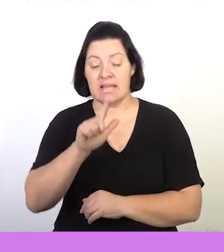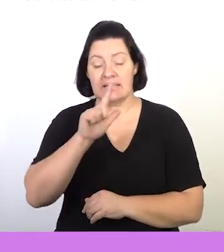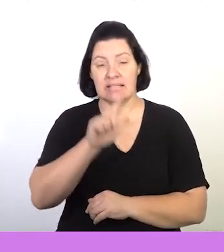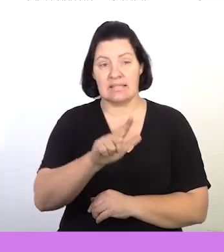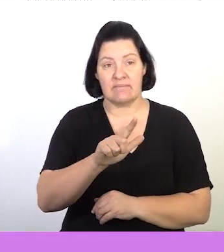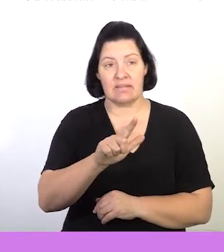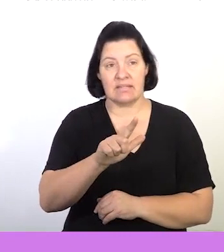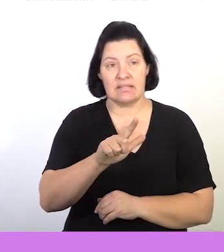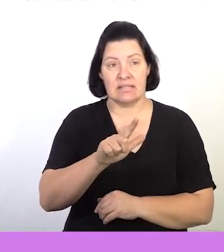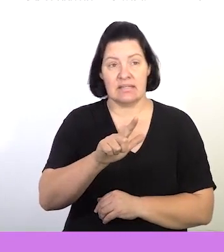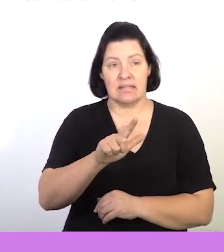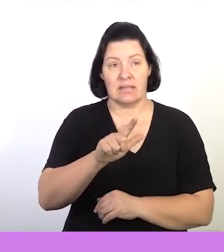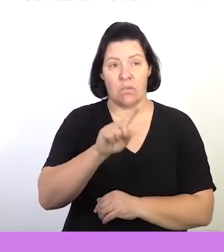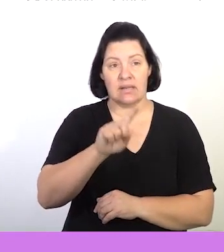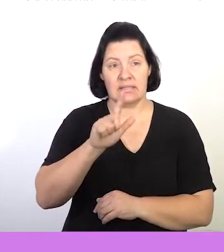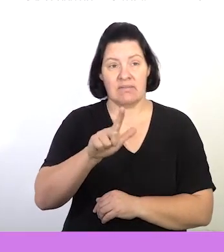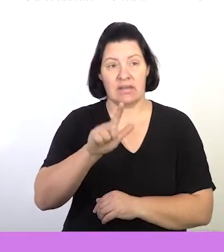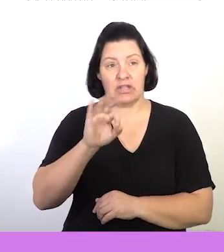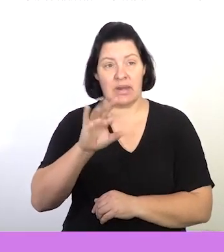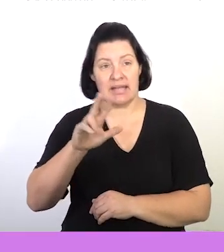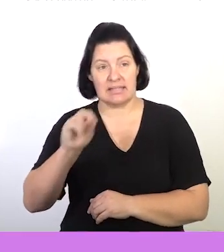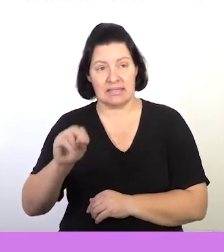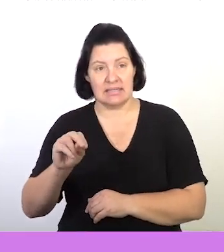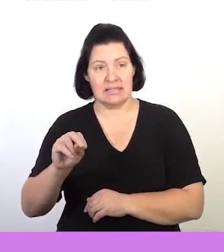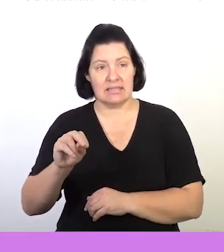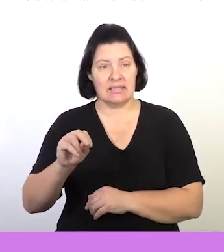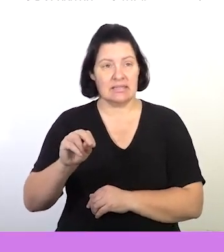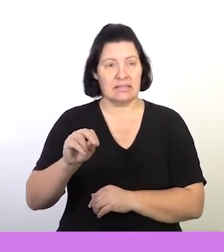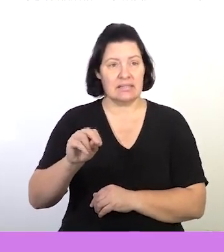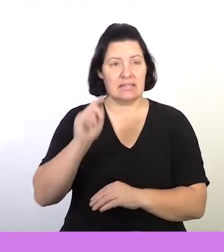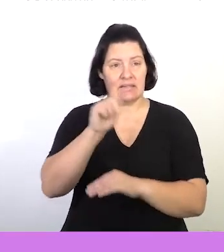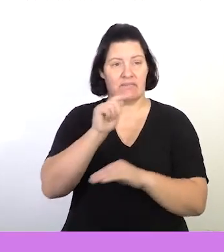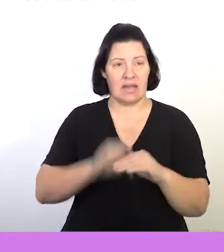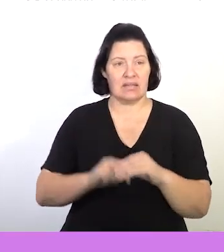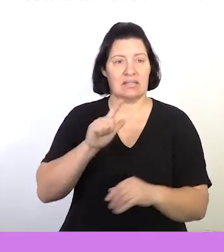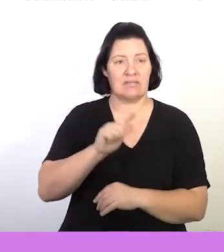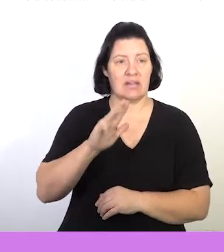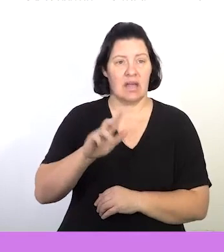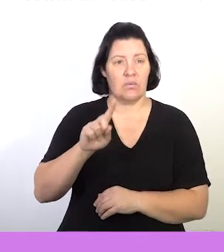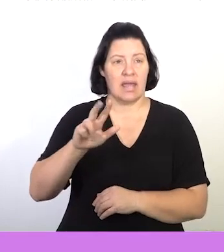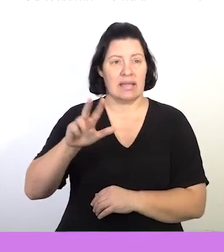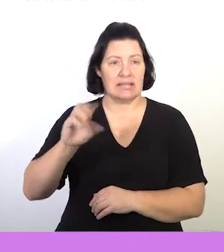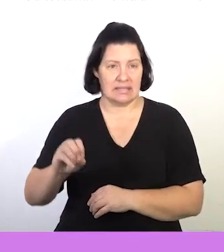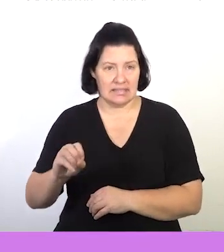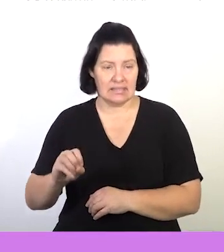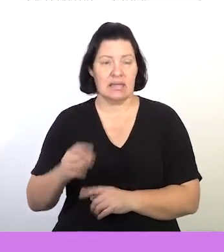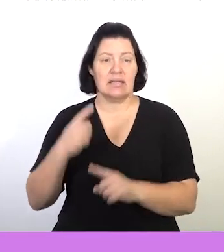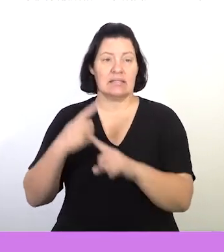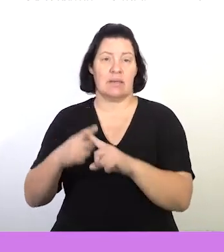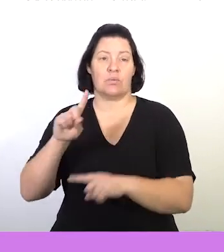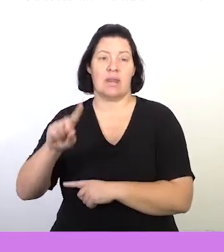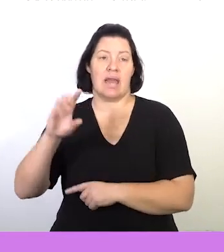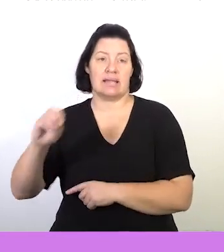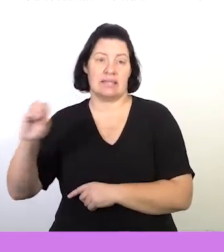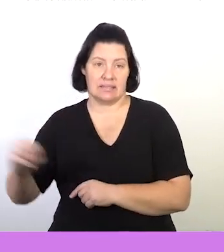this by saying 17,380 Rand divided by your 79,180, which is your